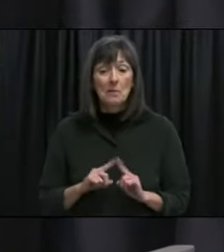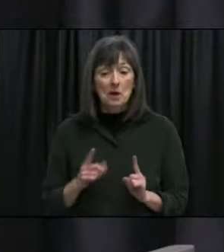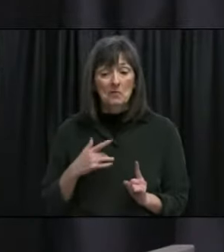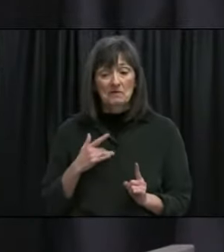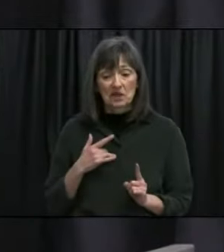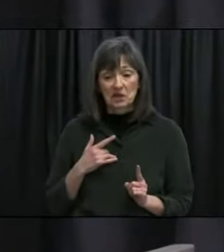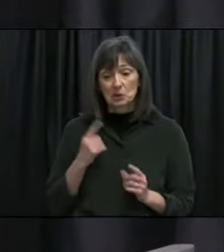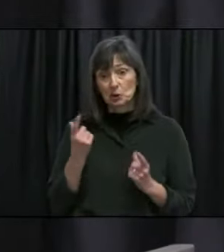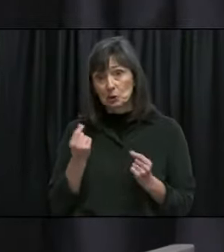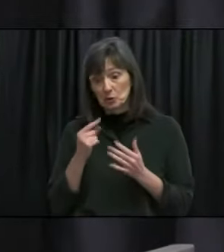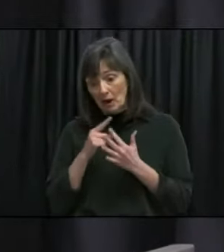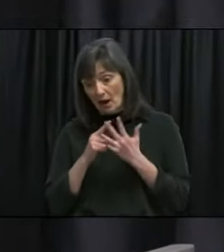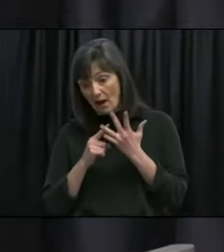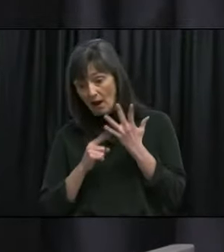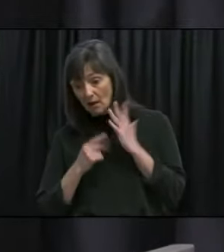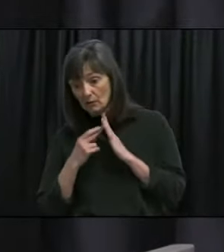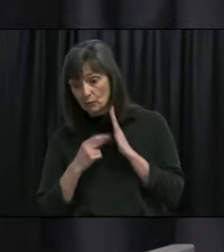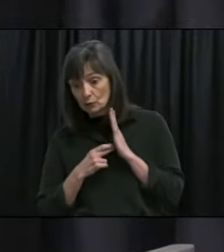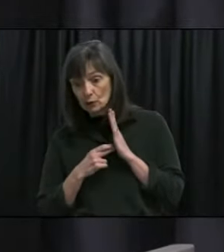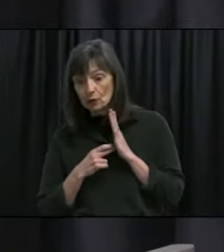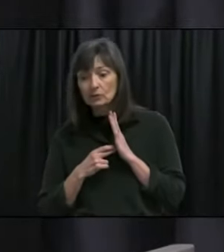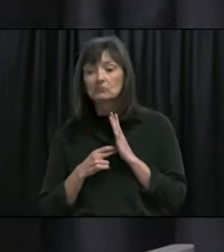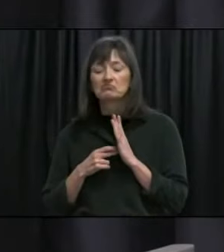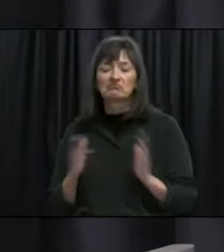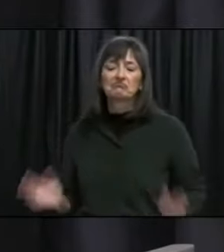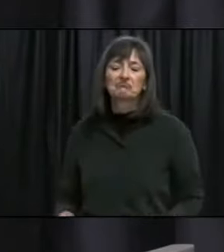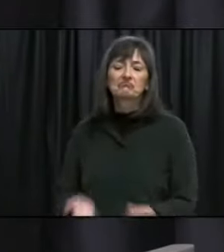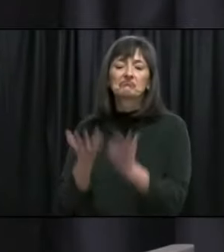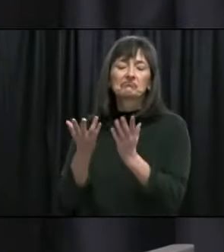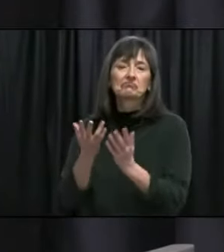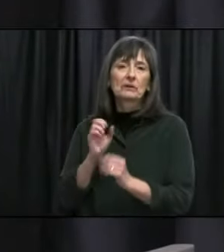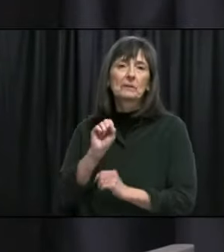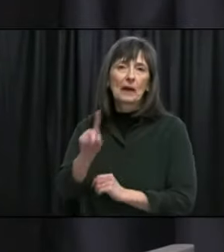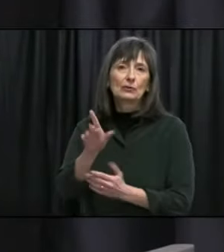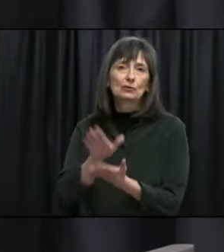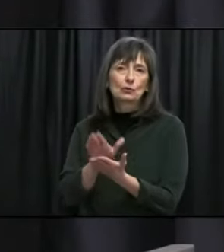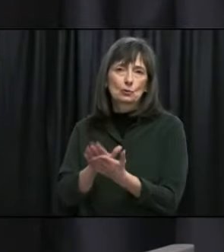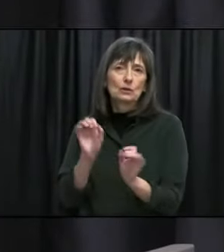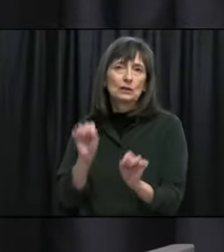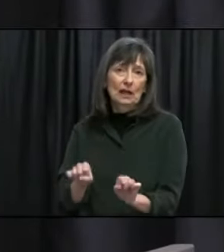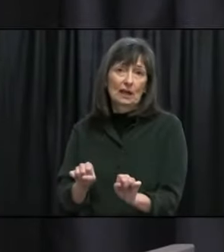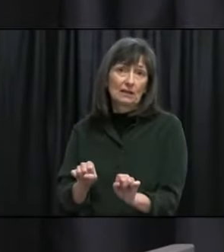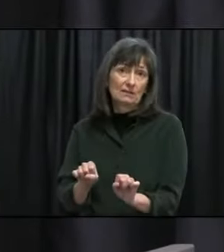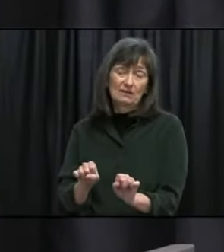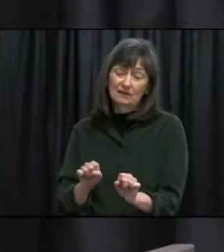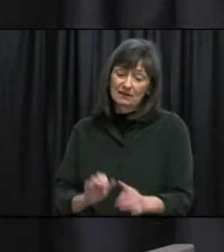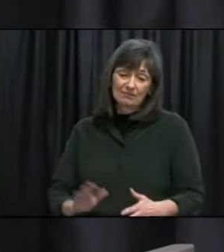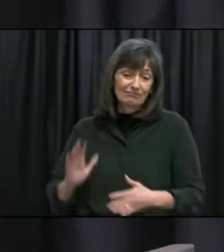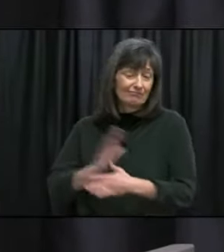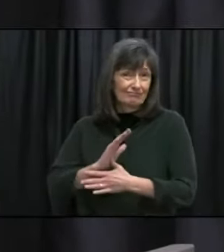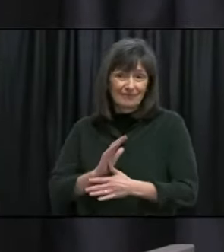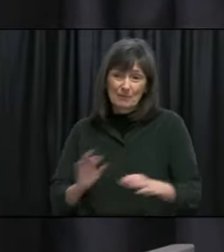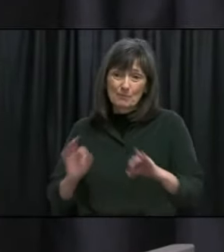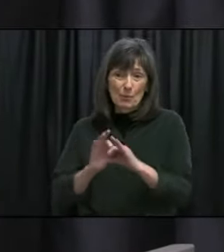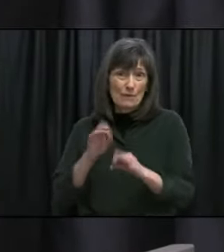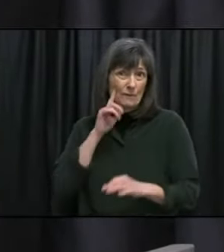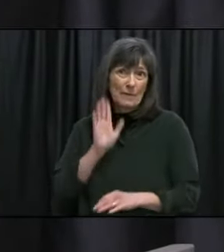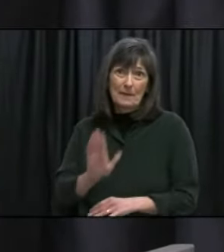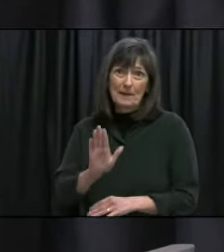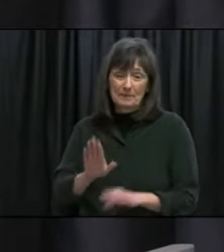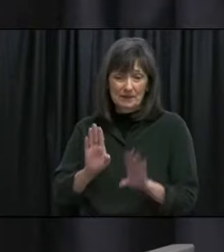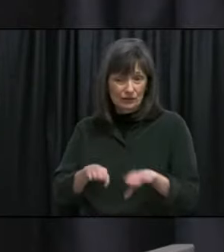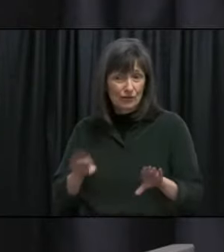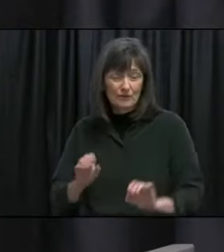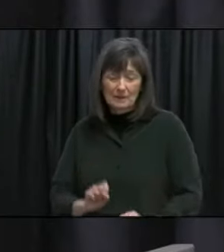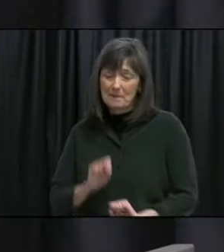the risk as much as we can to allow the children to get back to school which first and foremost is the thing we have to remember is what's important right now for